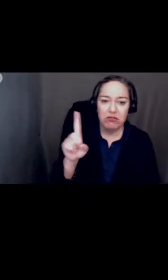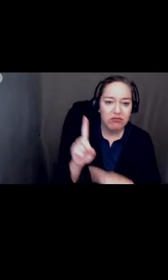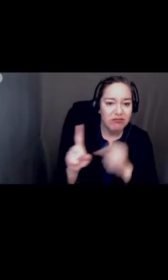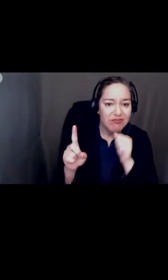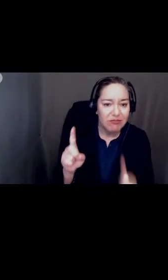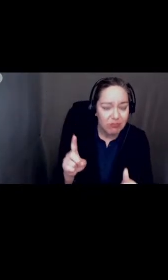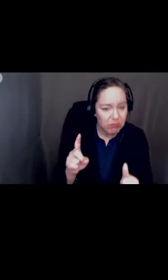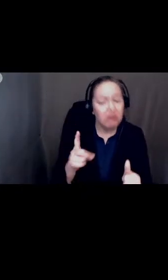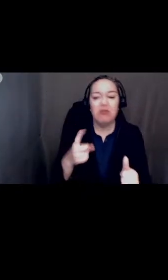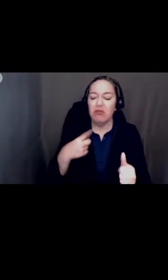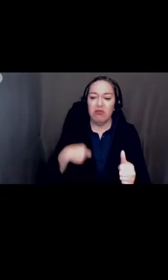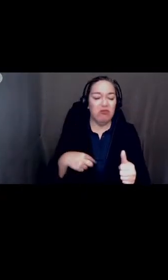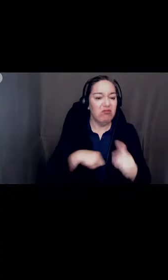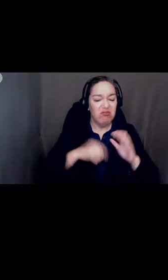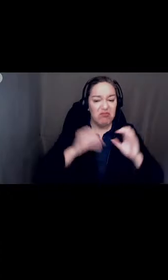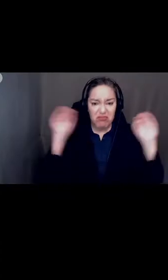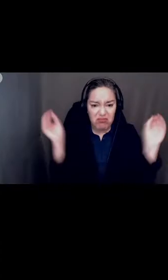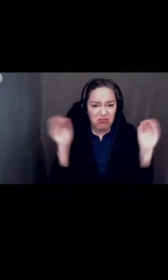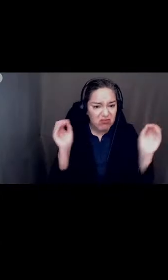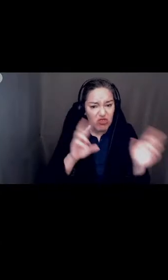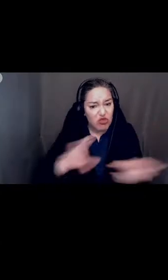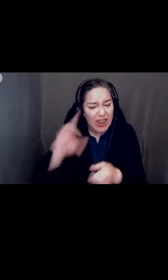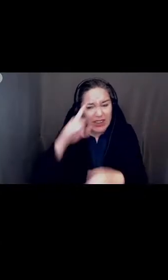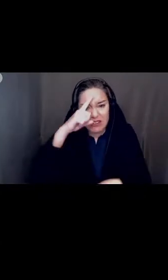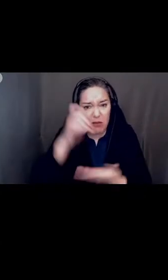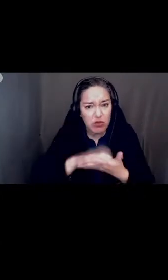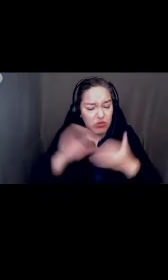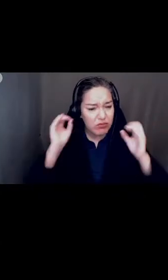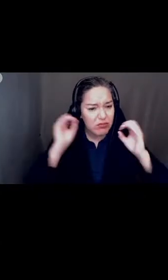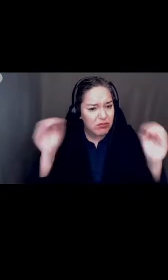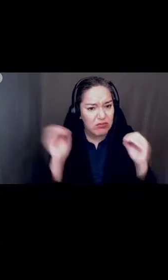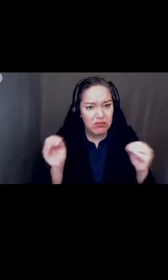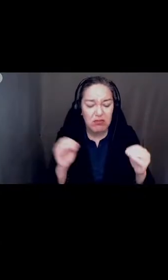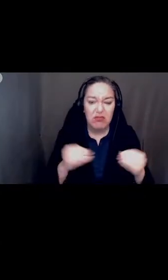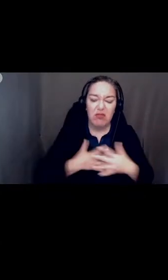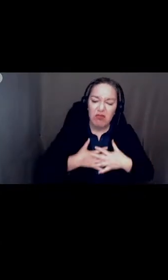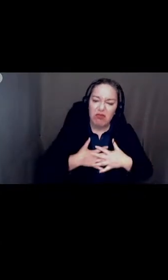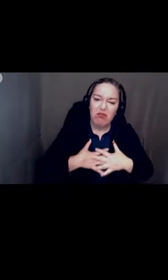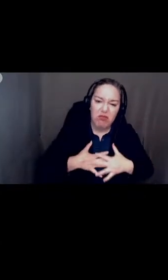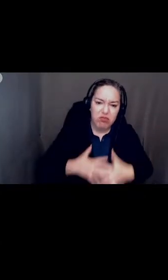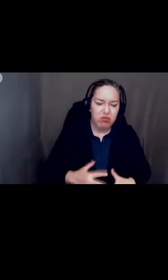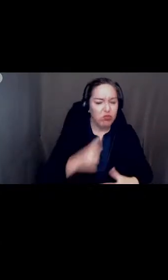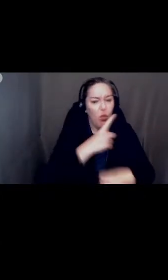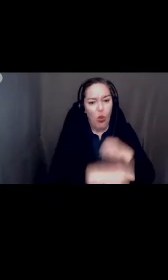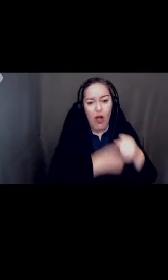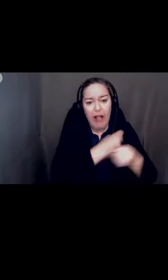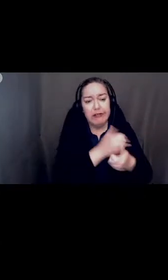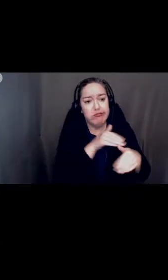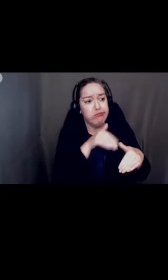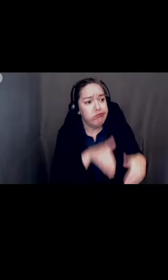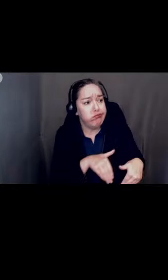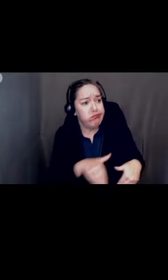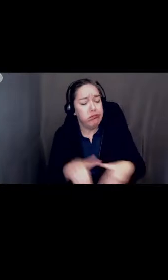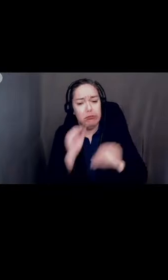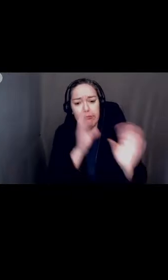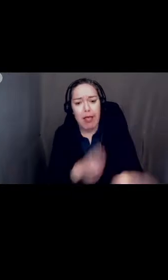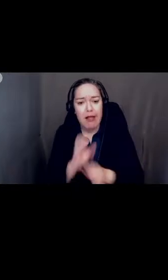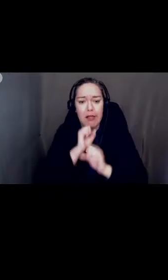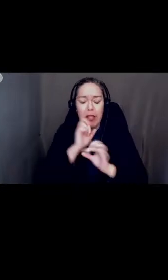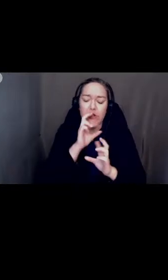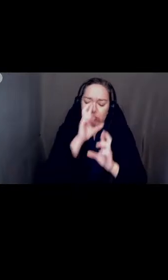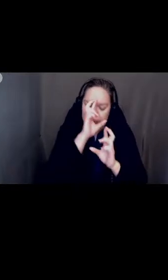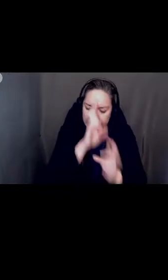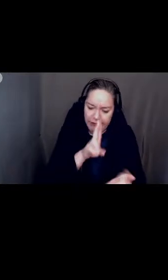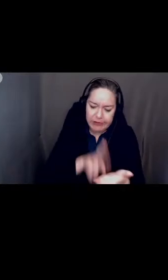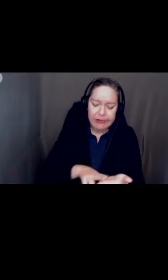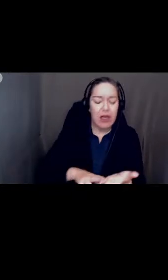even be we are not going to even be ready for summer school so disheartening a whole year of non-planning respectfully frustrated senior